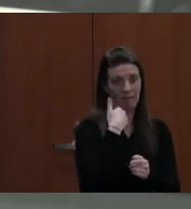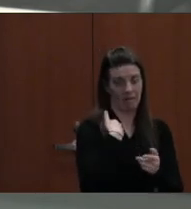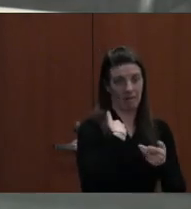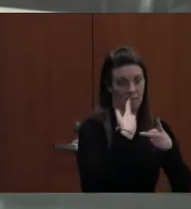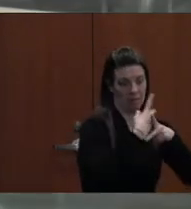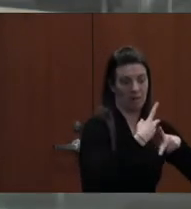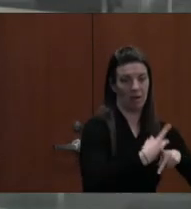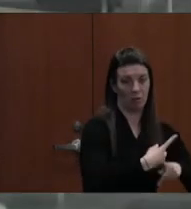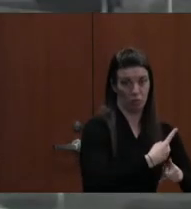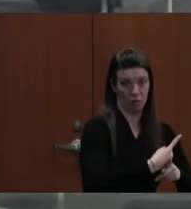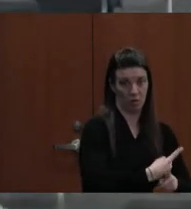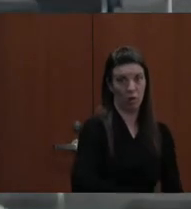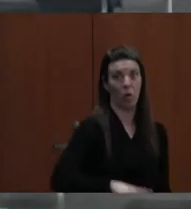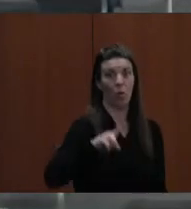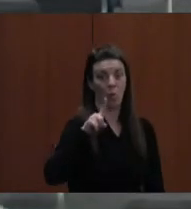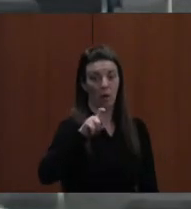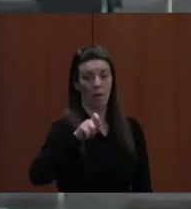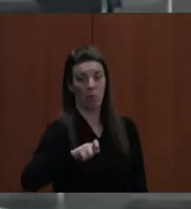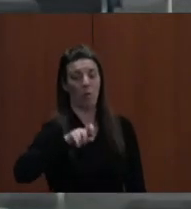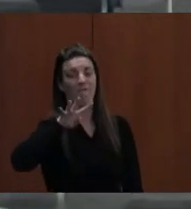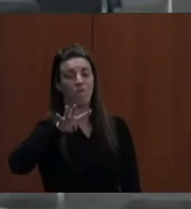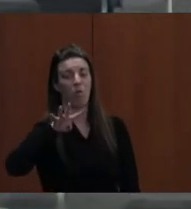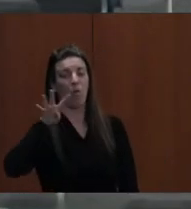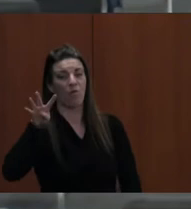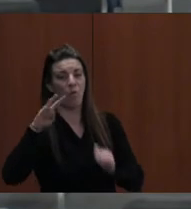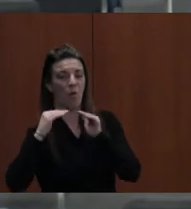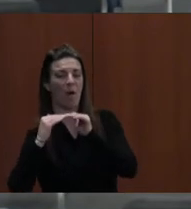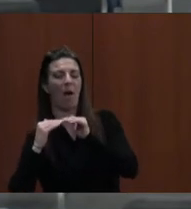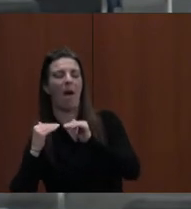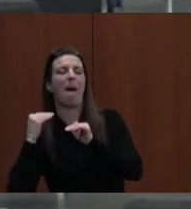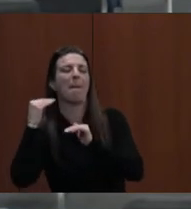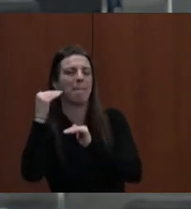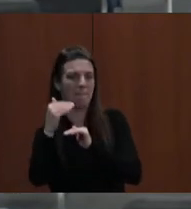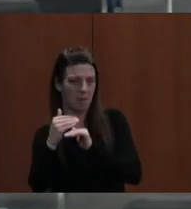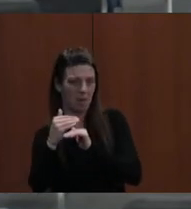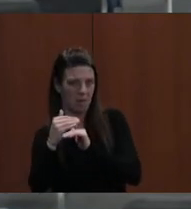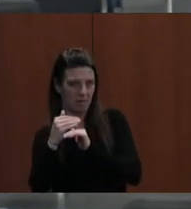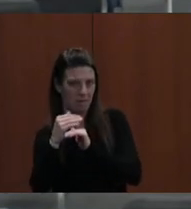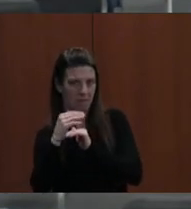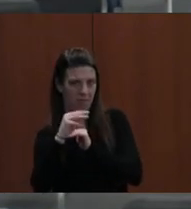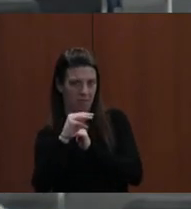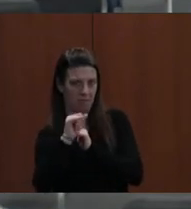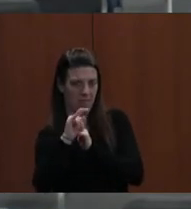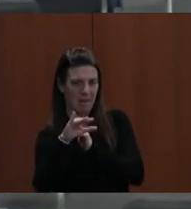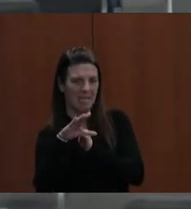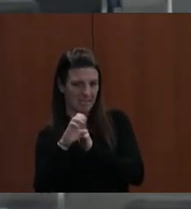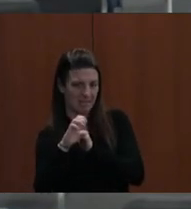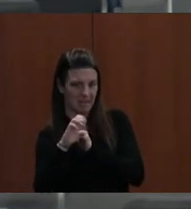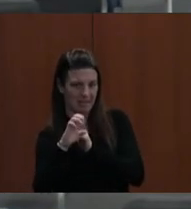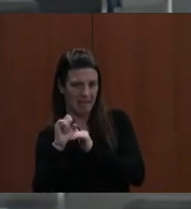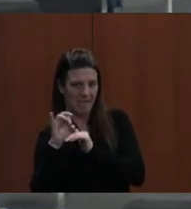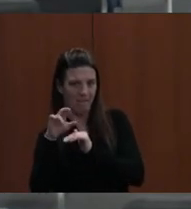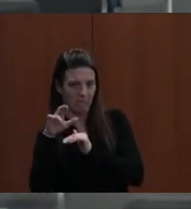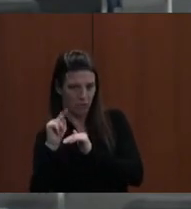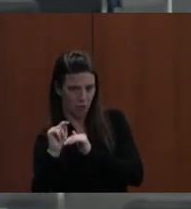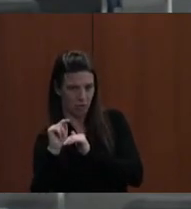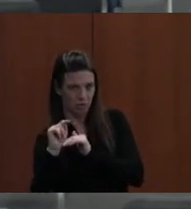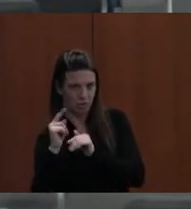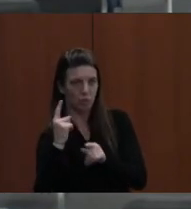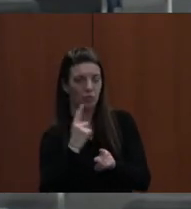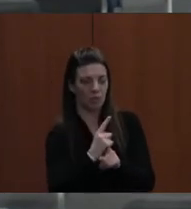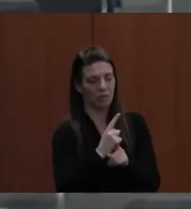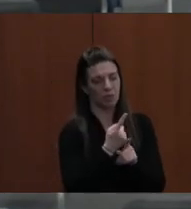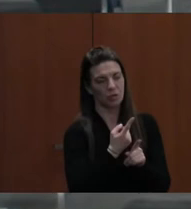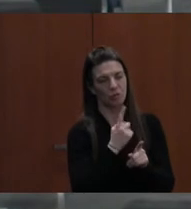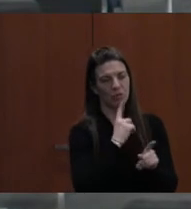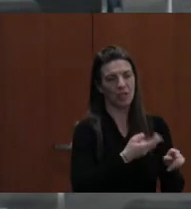EFFORT. 1.44 ABOVE MAINTENANCE OF EFFORT. WHAT THEY'RE REQUIRED TO GIVE BY LAW. RIGHT. YOU INCREASED BY 1.8 TONIGHT, BUT 1.44